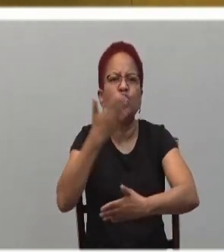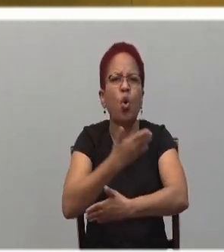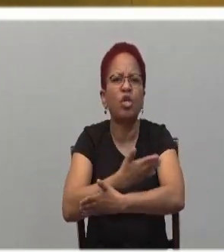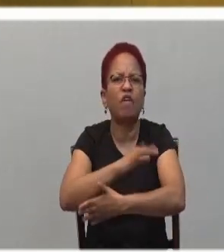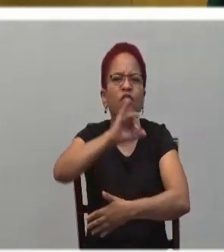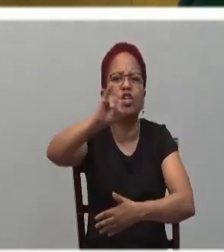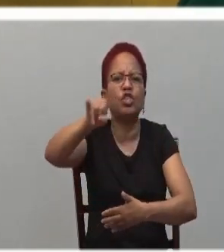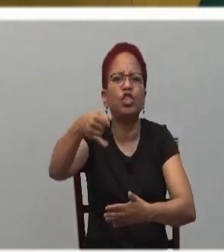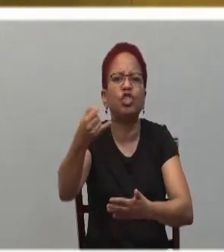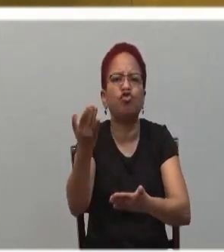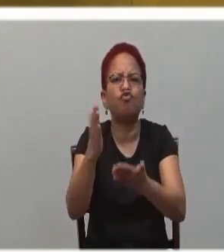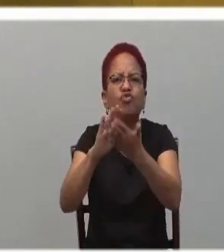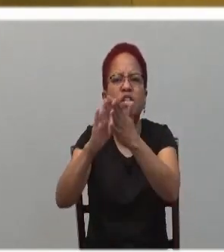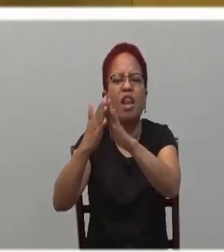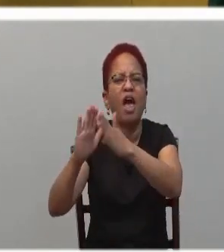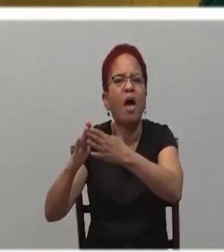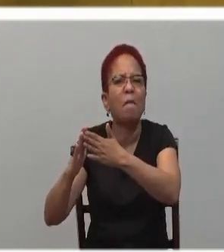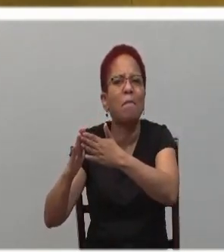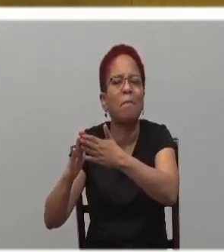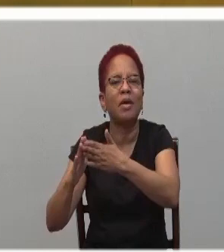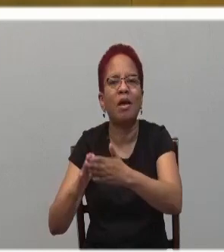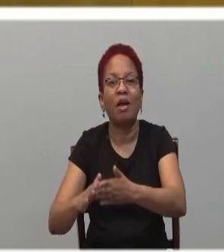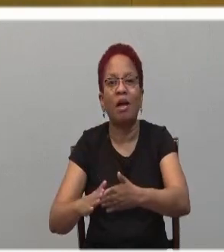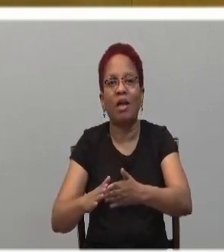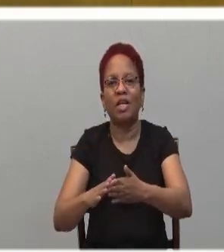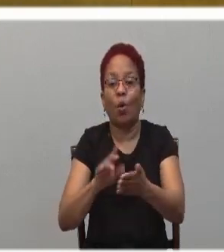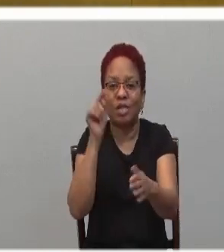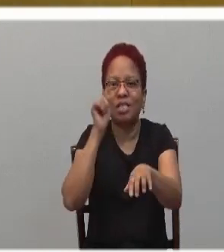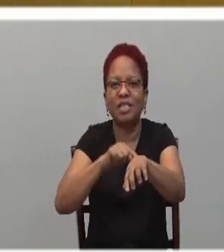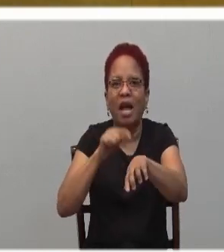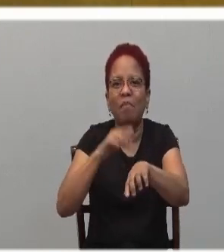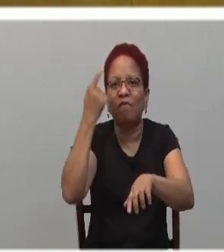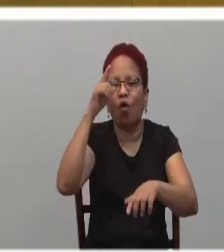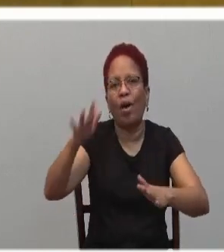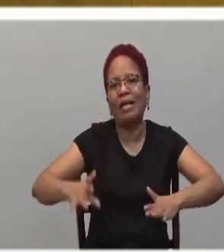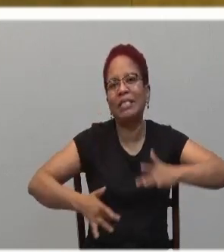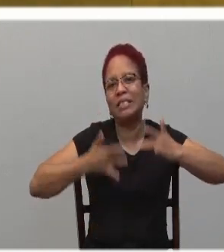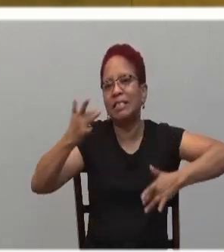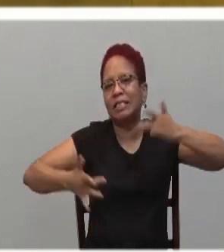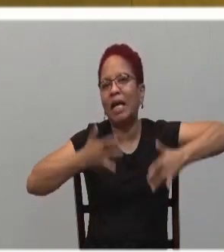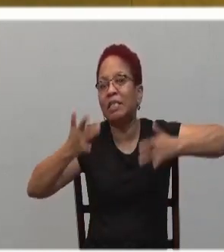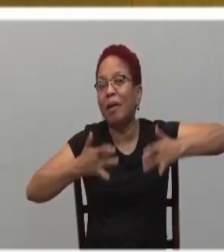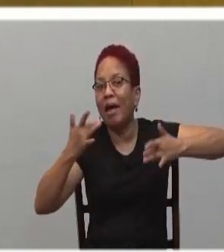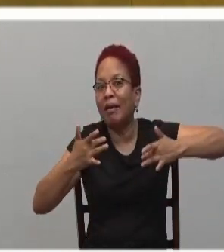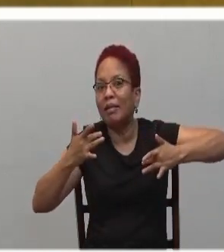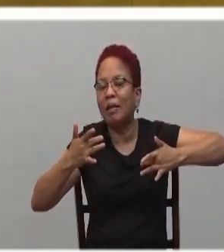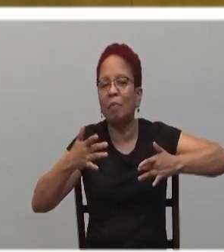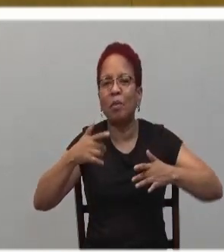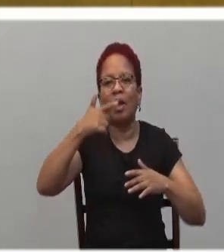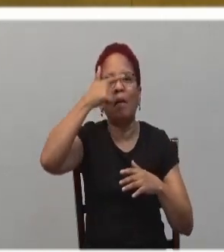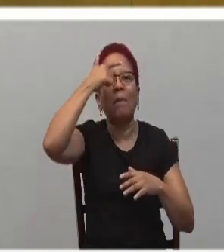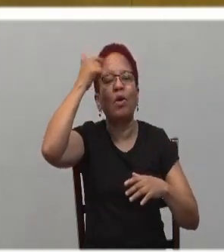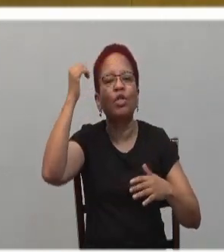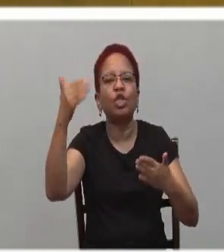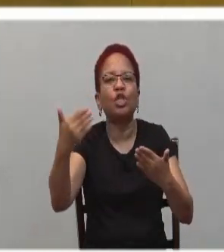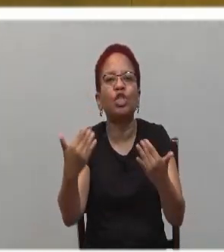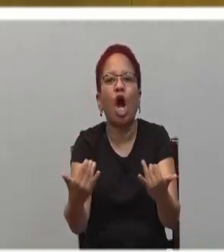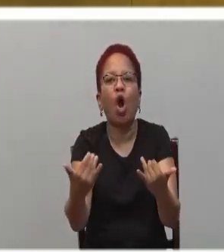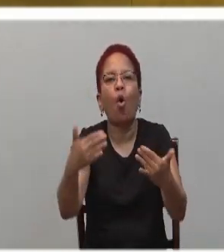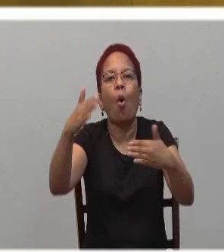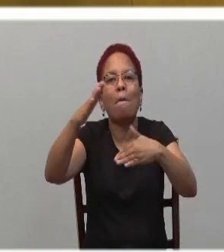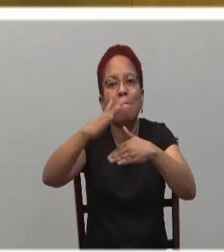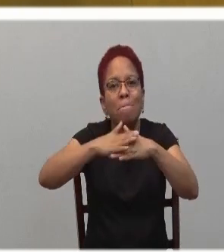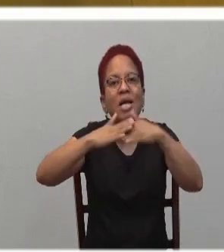So there was a spirit of excitement. There was a spirit of excitement because they were now rebuilding the physical